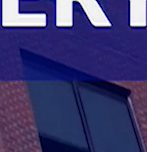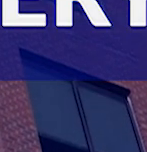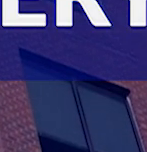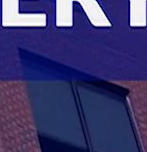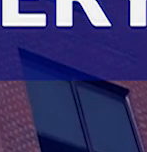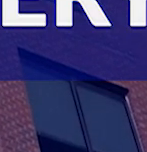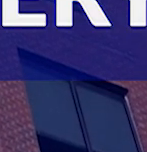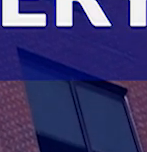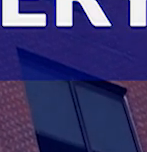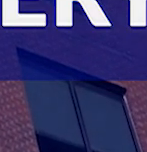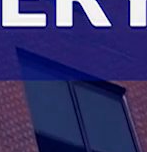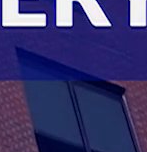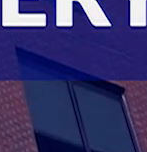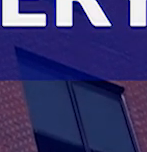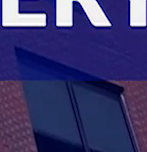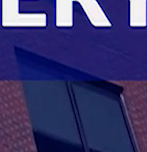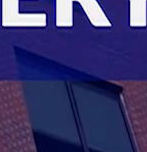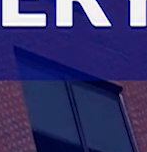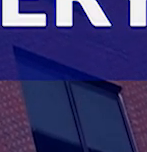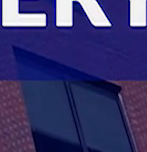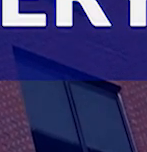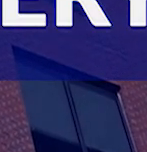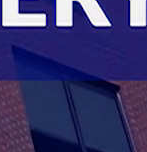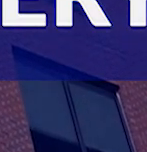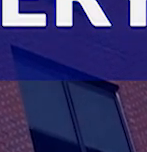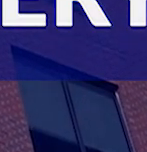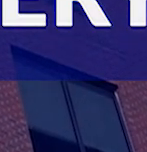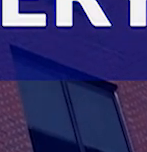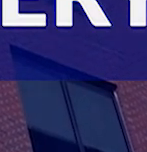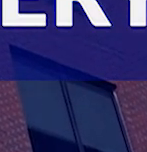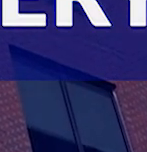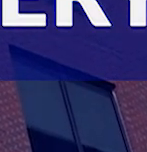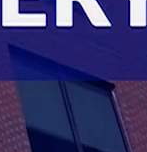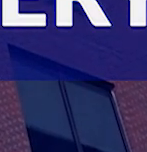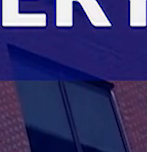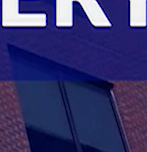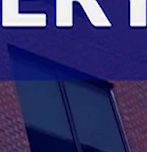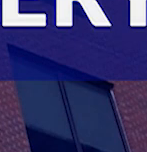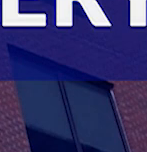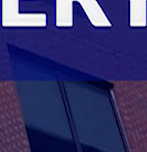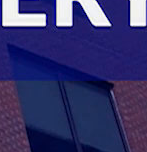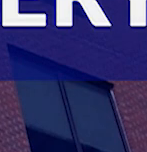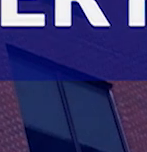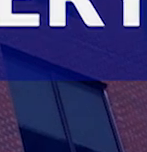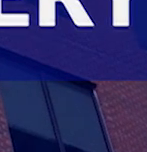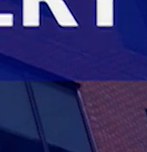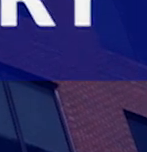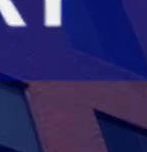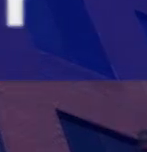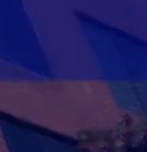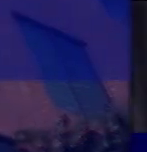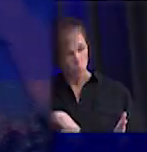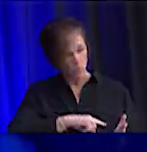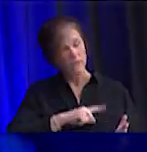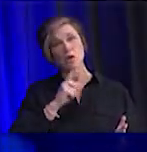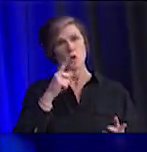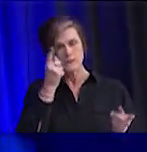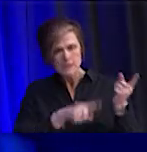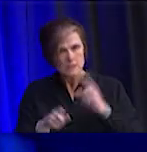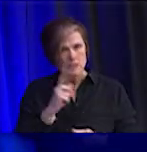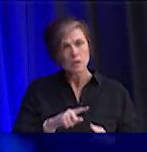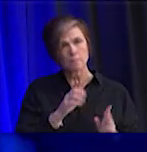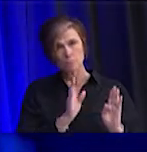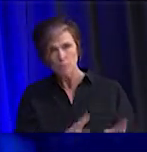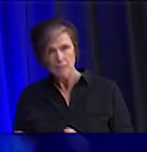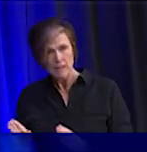socially distant service delivery. We want you to know that we are prepared, we are focused, and we